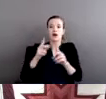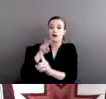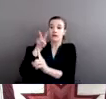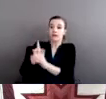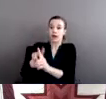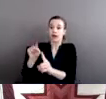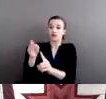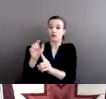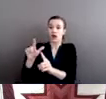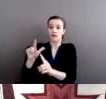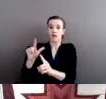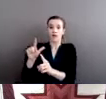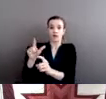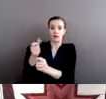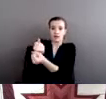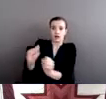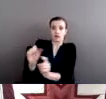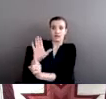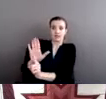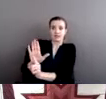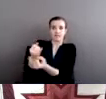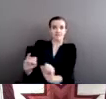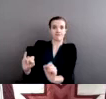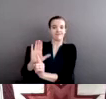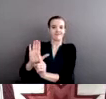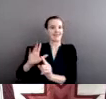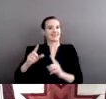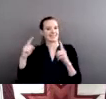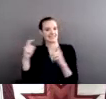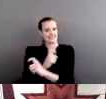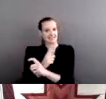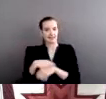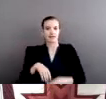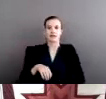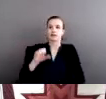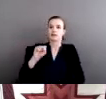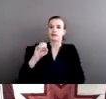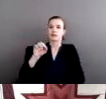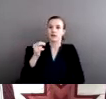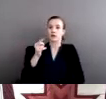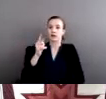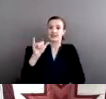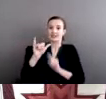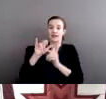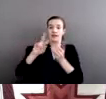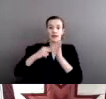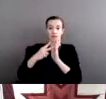Sovereignty is just a reference to the power of a government to govern itself.